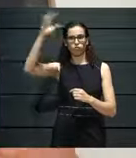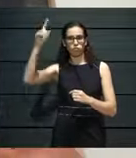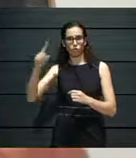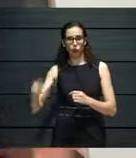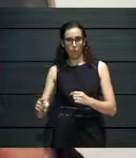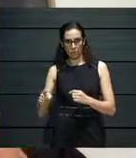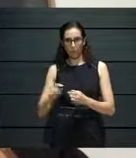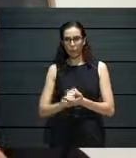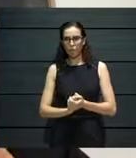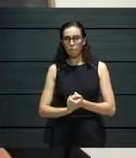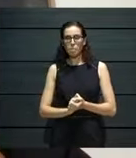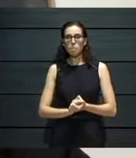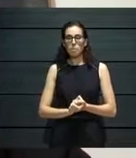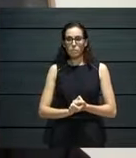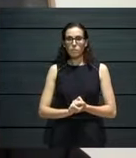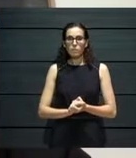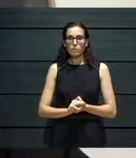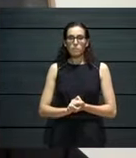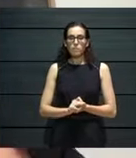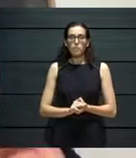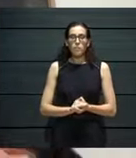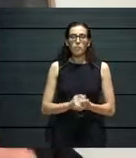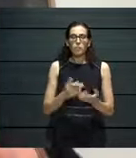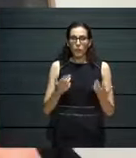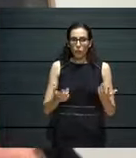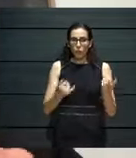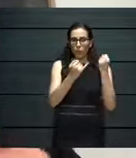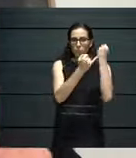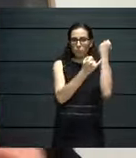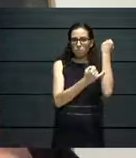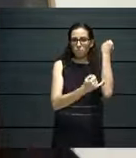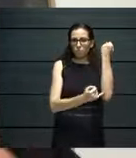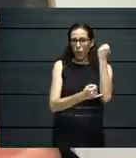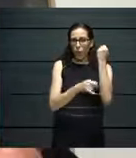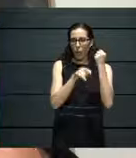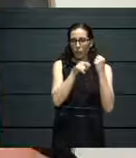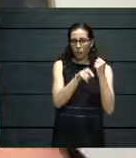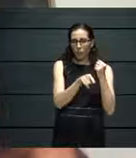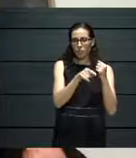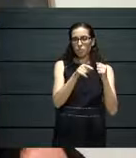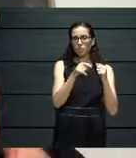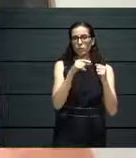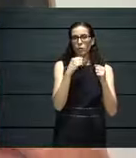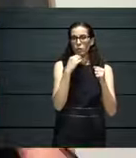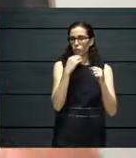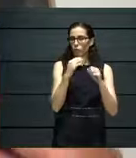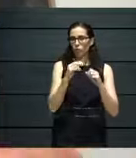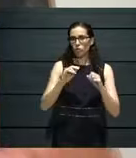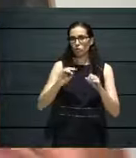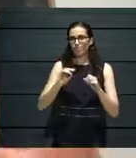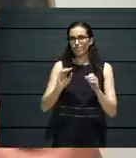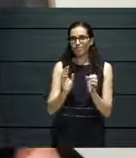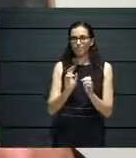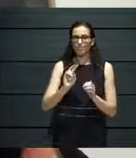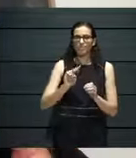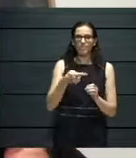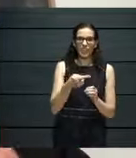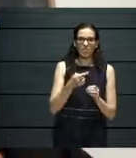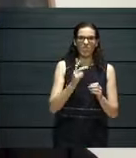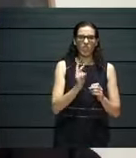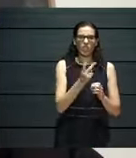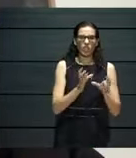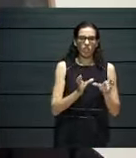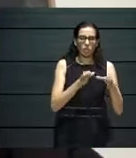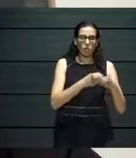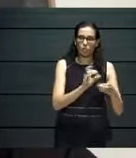you know, like sort of I mentioned before, the online space was not a plan B, but more like the start of something that should go on long